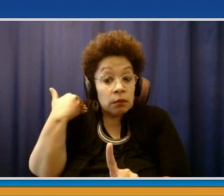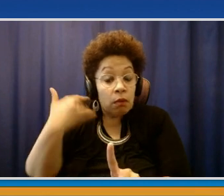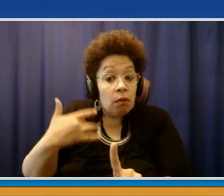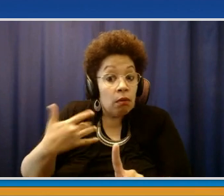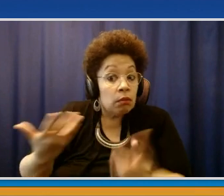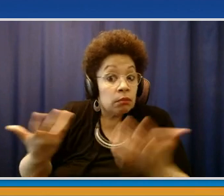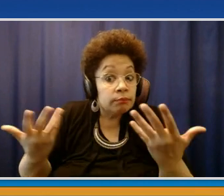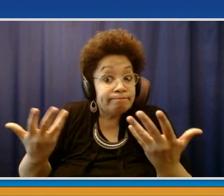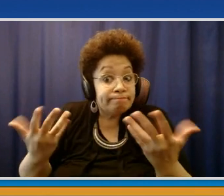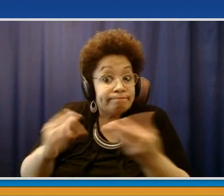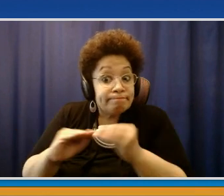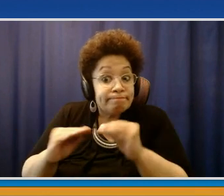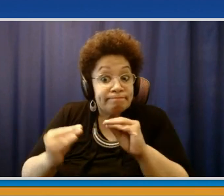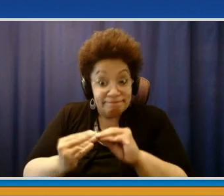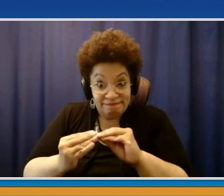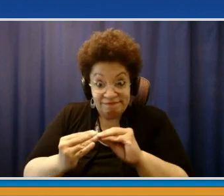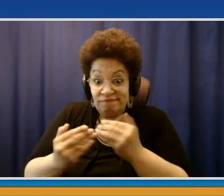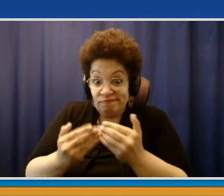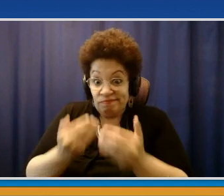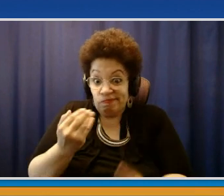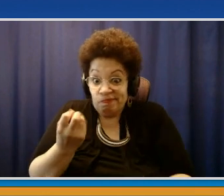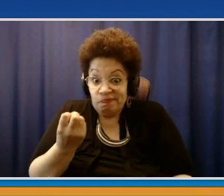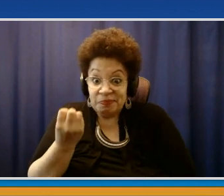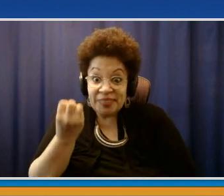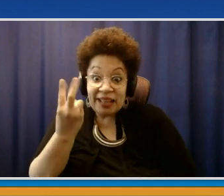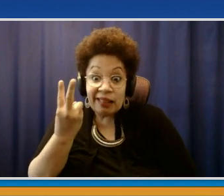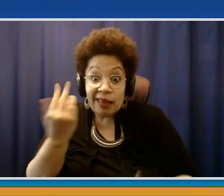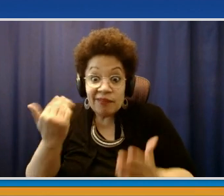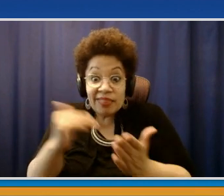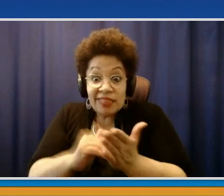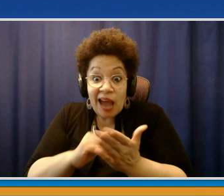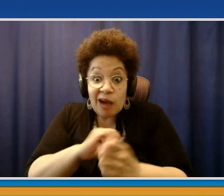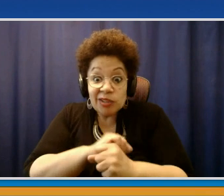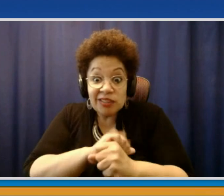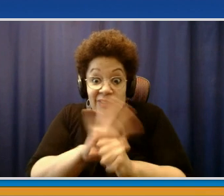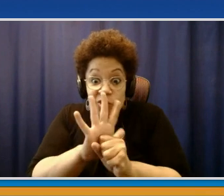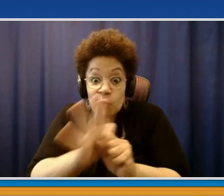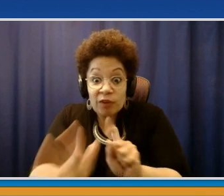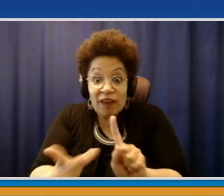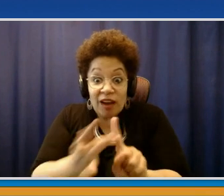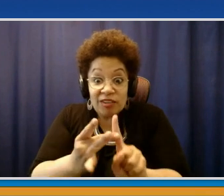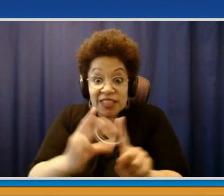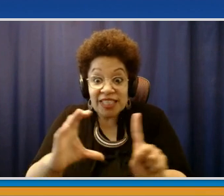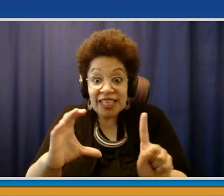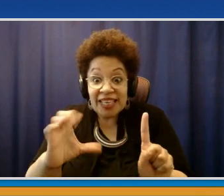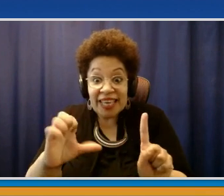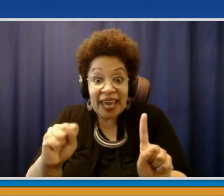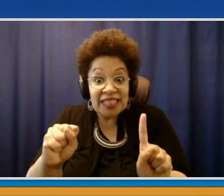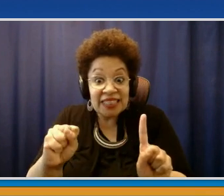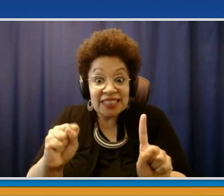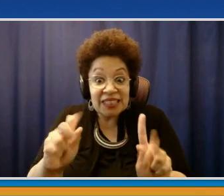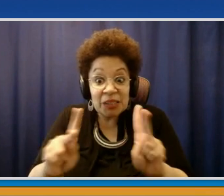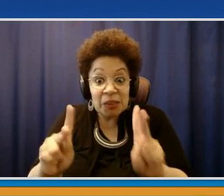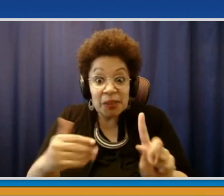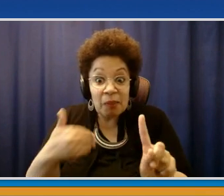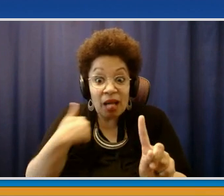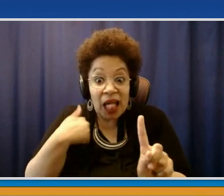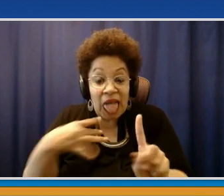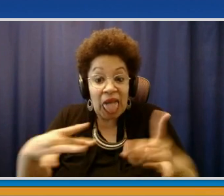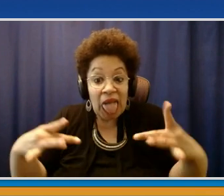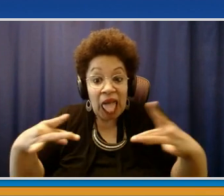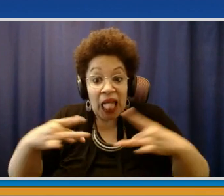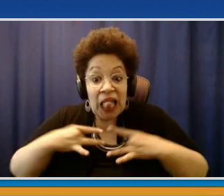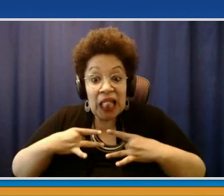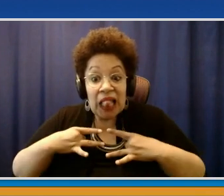very clear and very pronounced. And now we're getting less than 50 positive cases a day throughout the testing. If this trend continues,